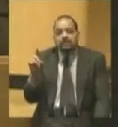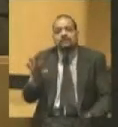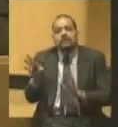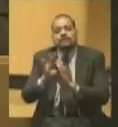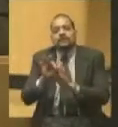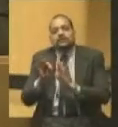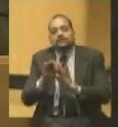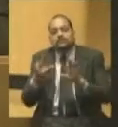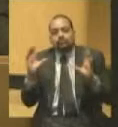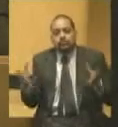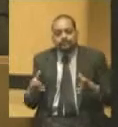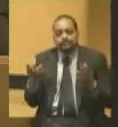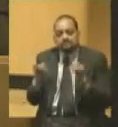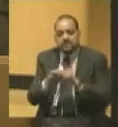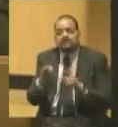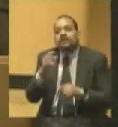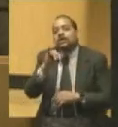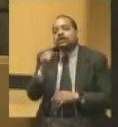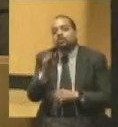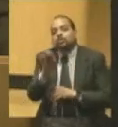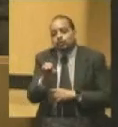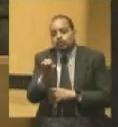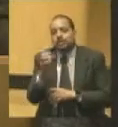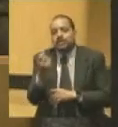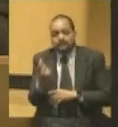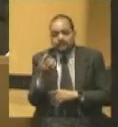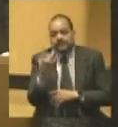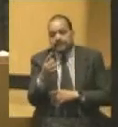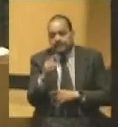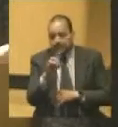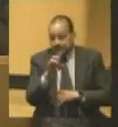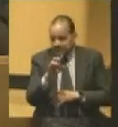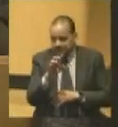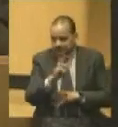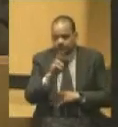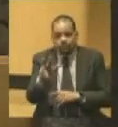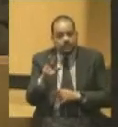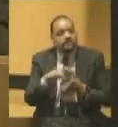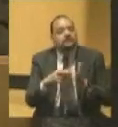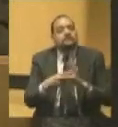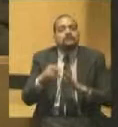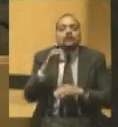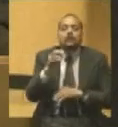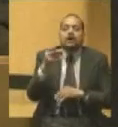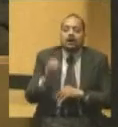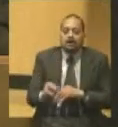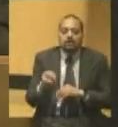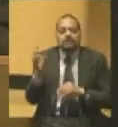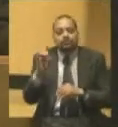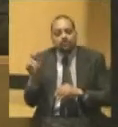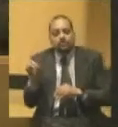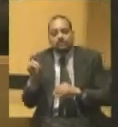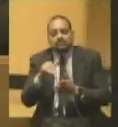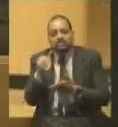11, 1863. And the expectation of the Ohio Democratic